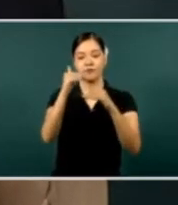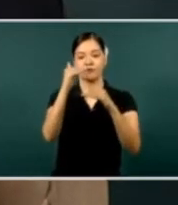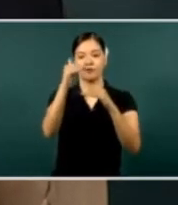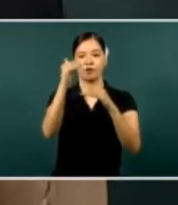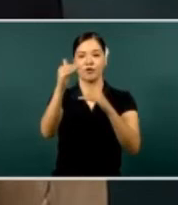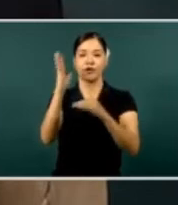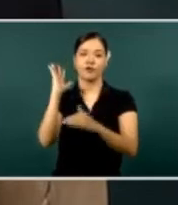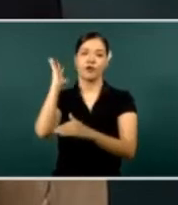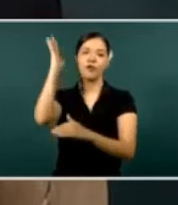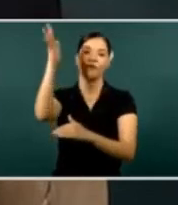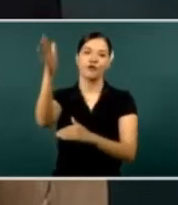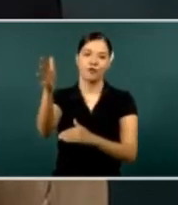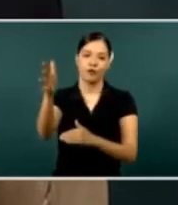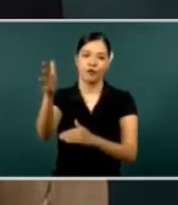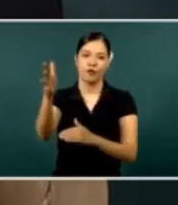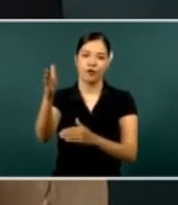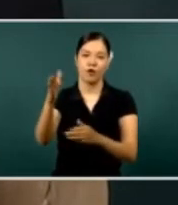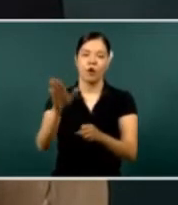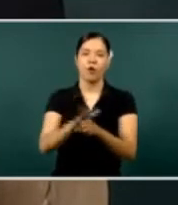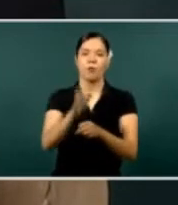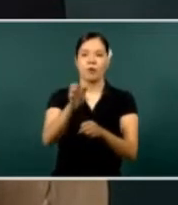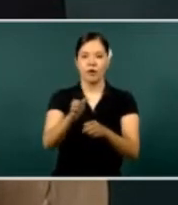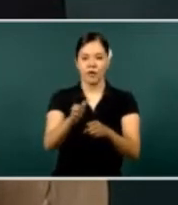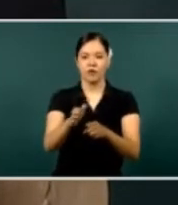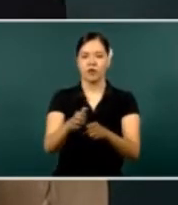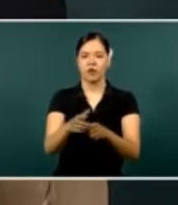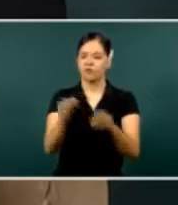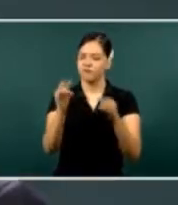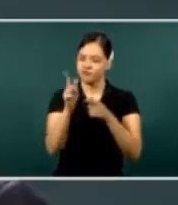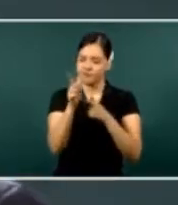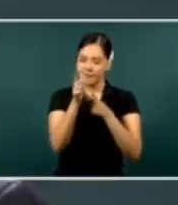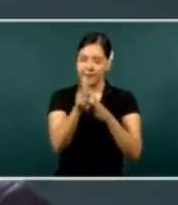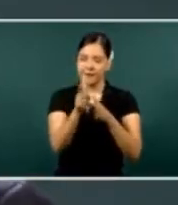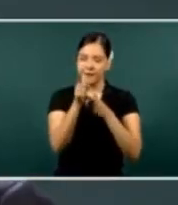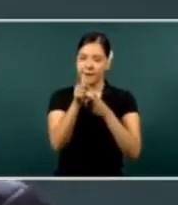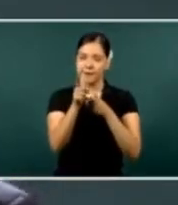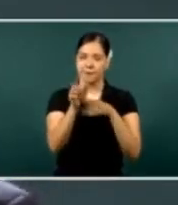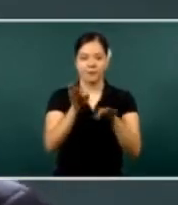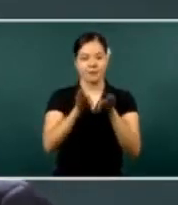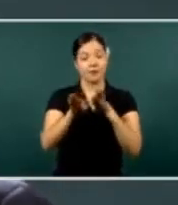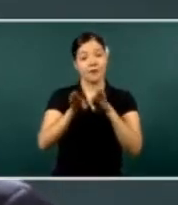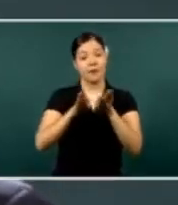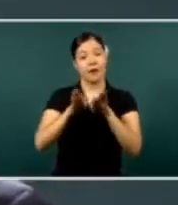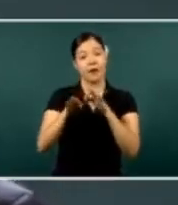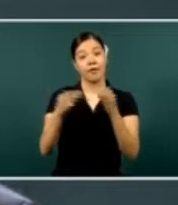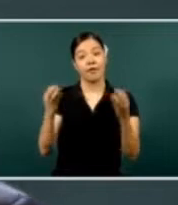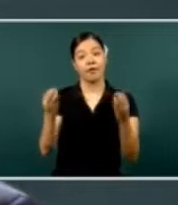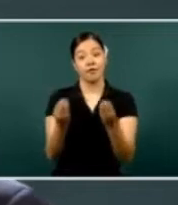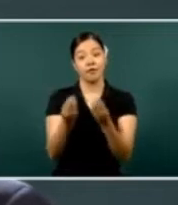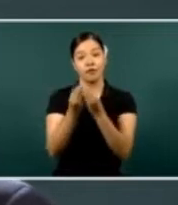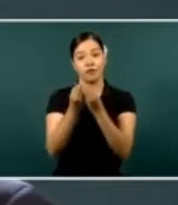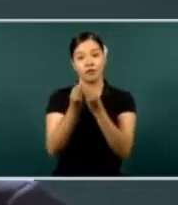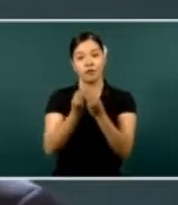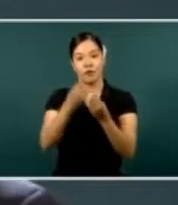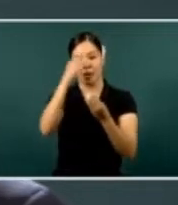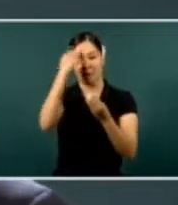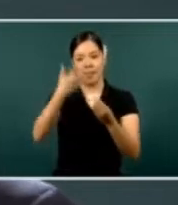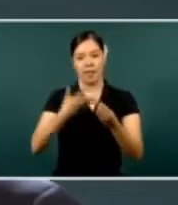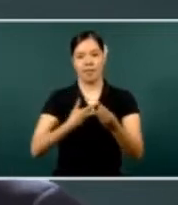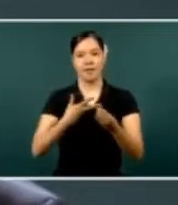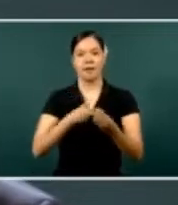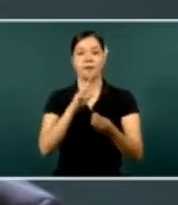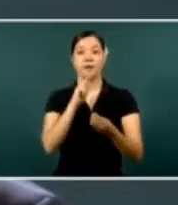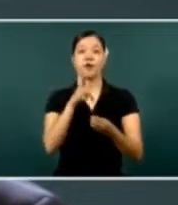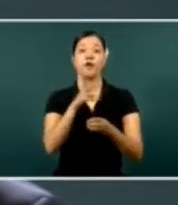So we are going to continue to work together to give every day better results to the people from